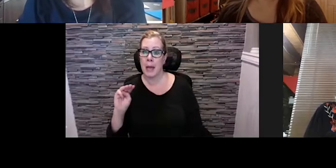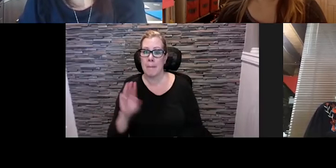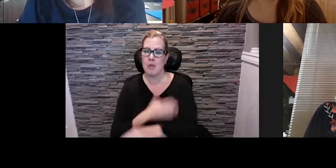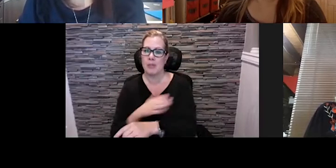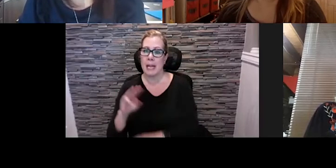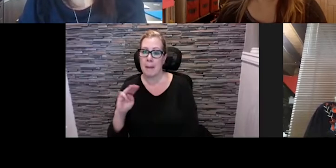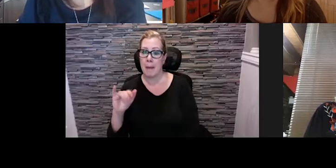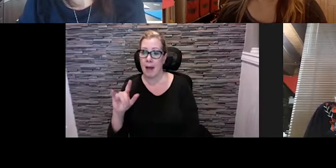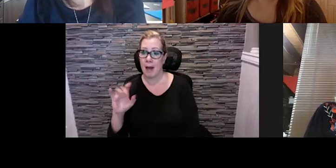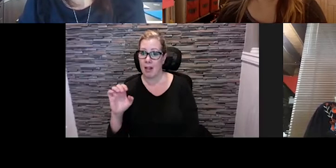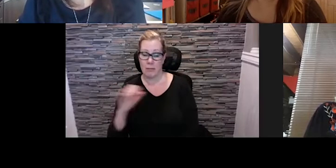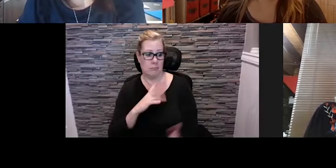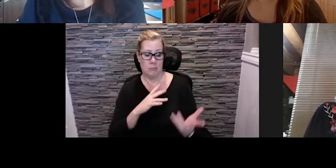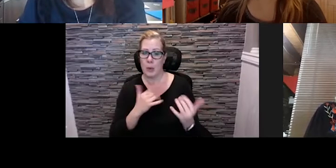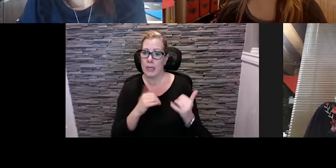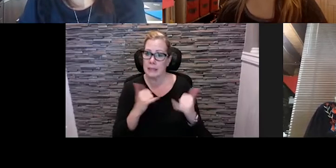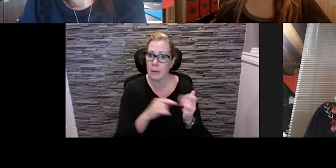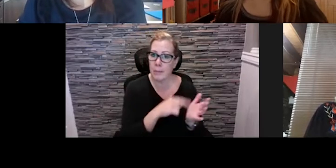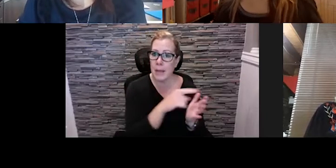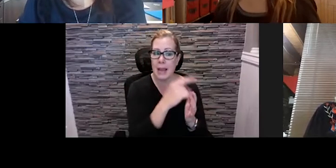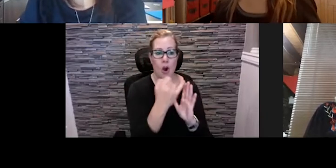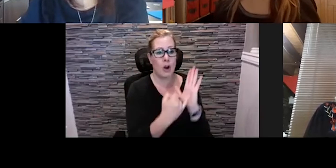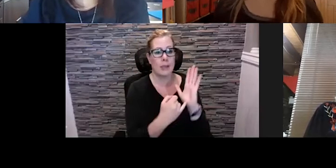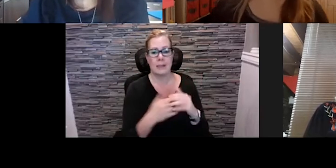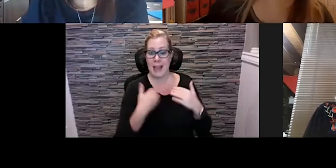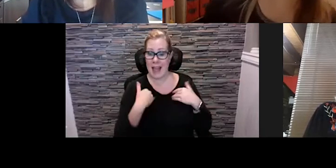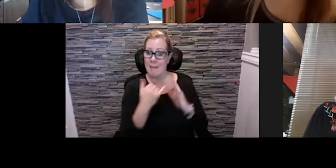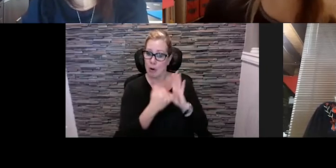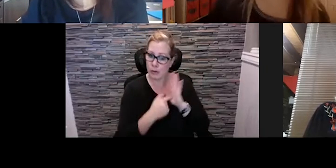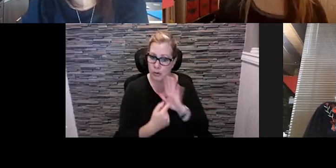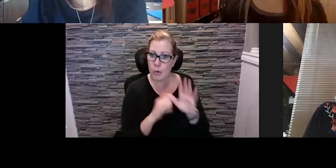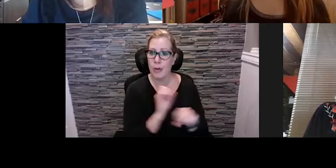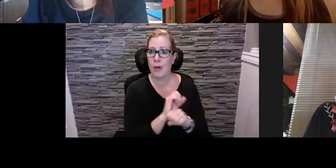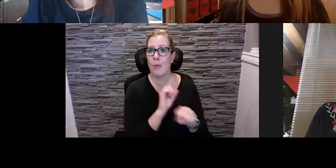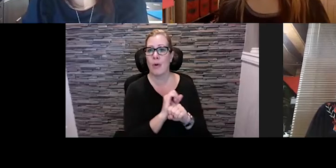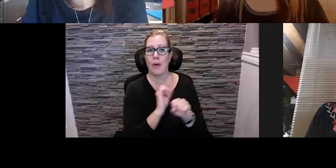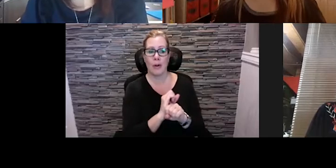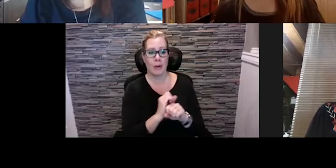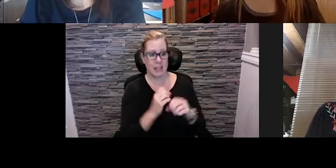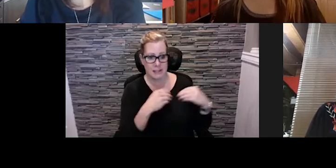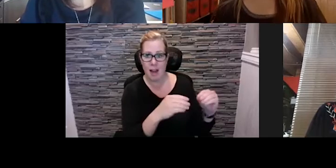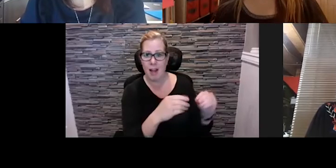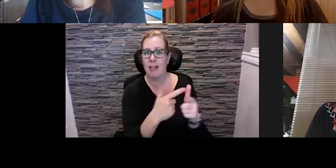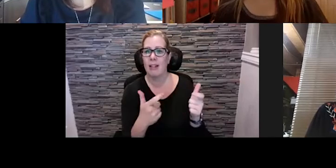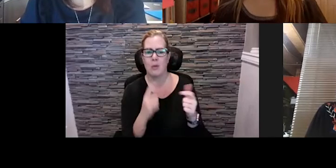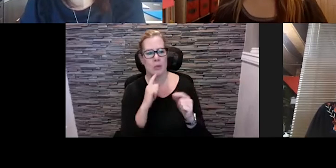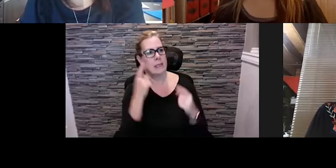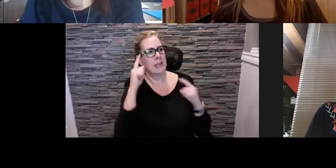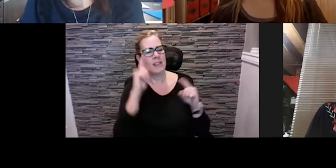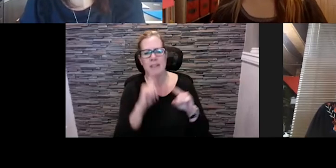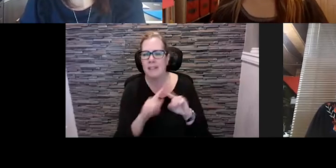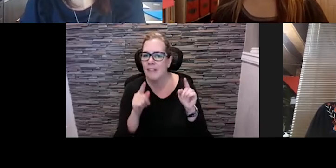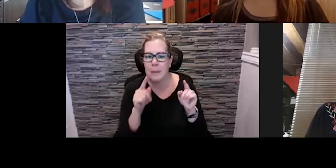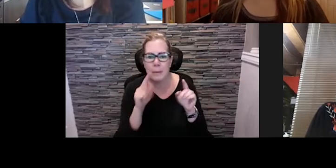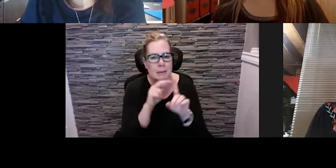able to pay our artists, and were have artisans exhibit and be quite successful and it was just a different way of thinking about how